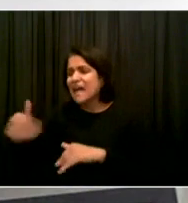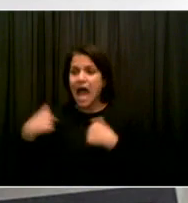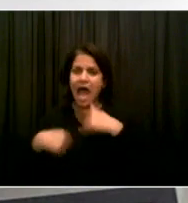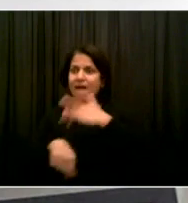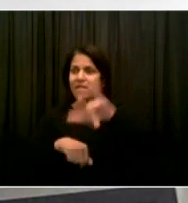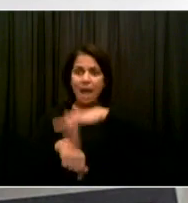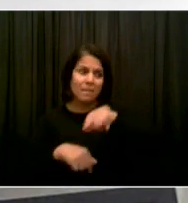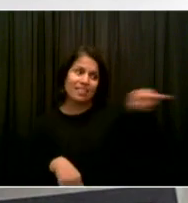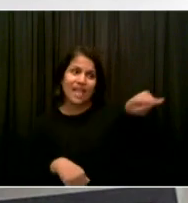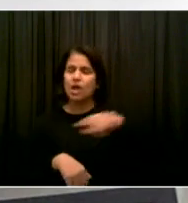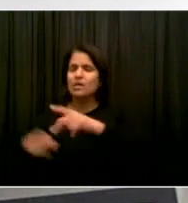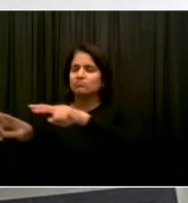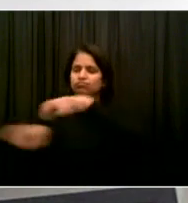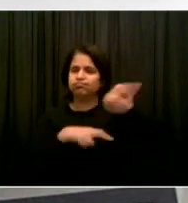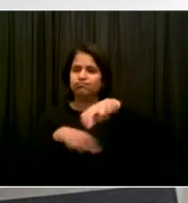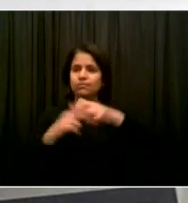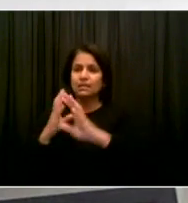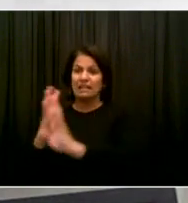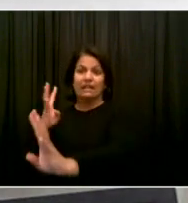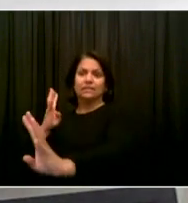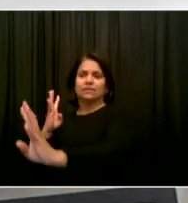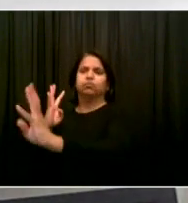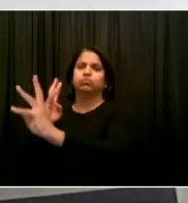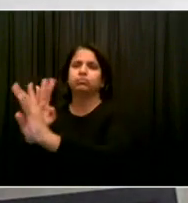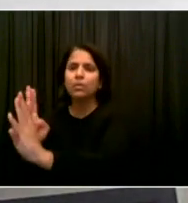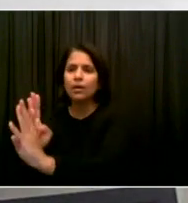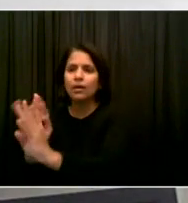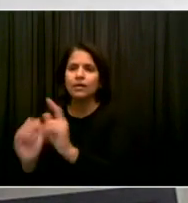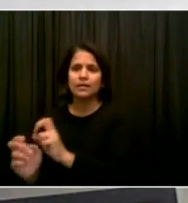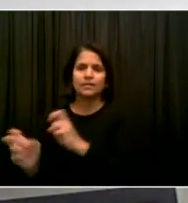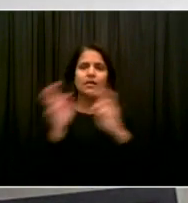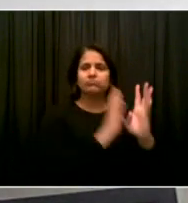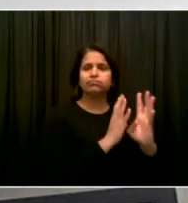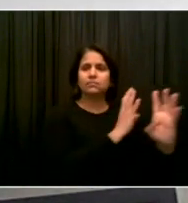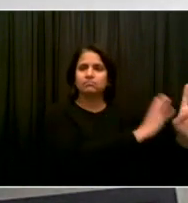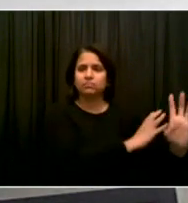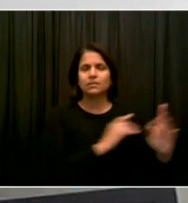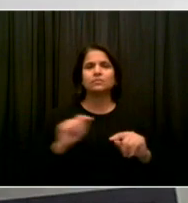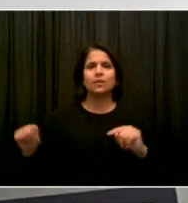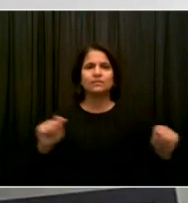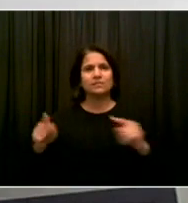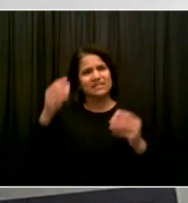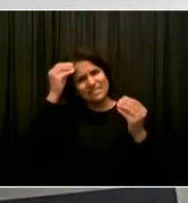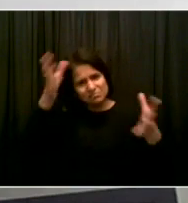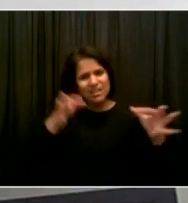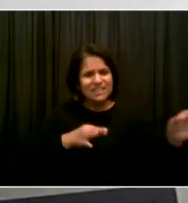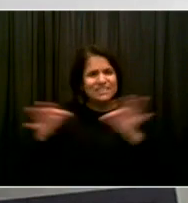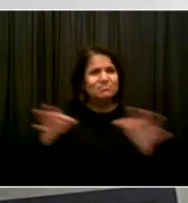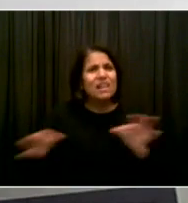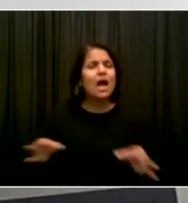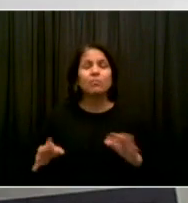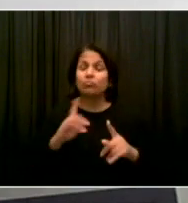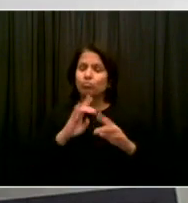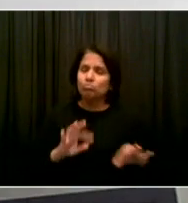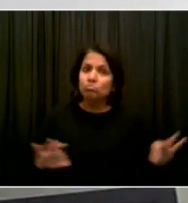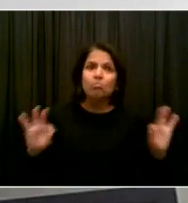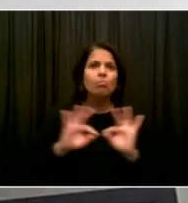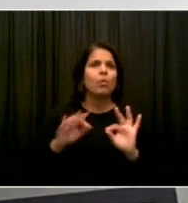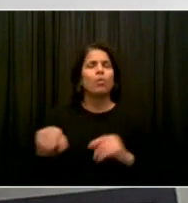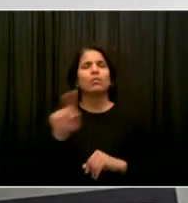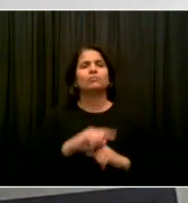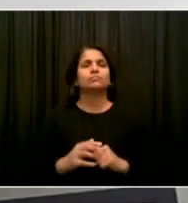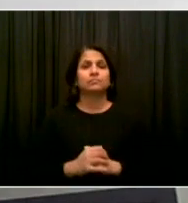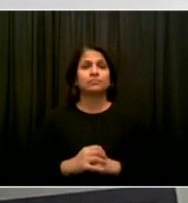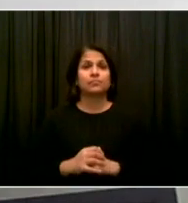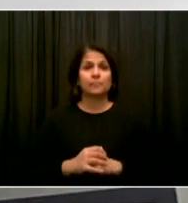people constantly have the correct information and know where they can go for testing. And I know Ted is going to